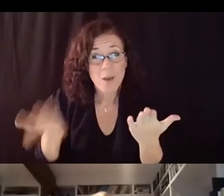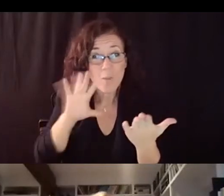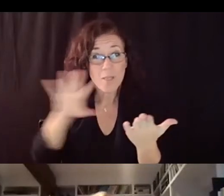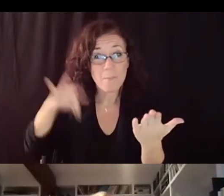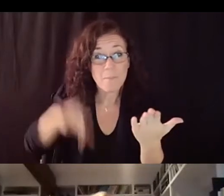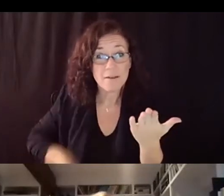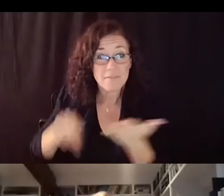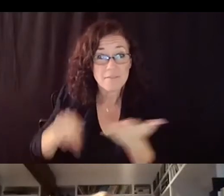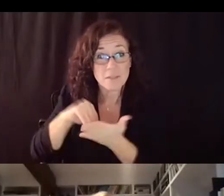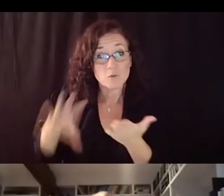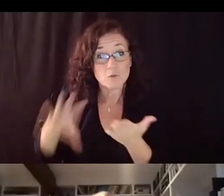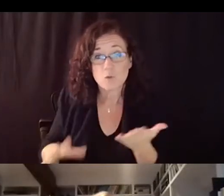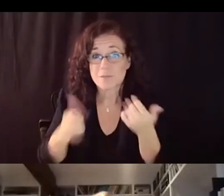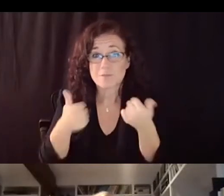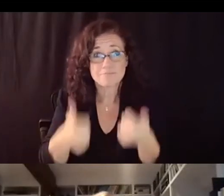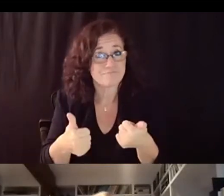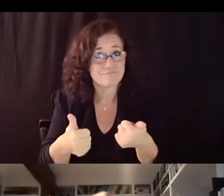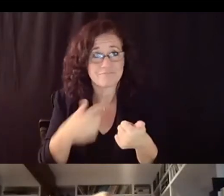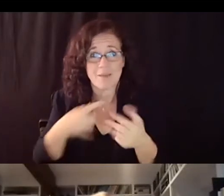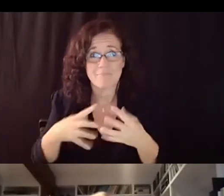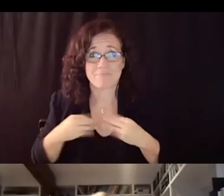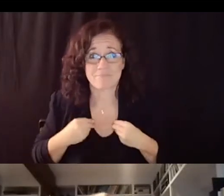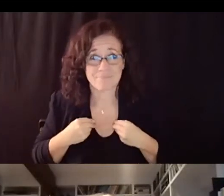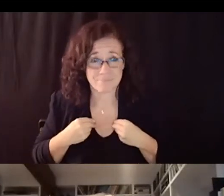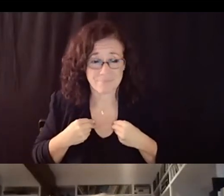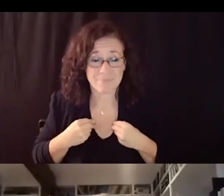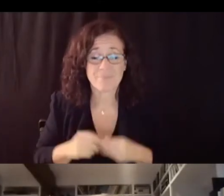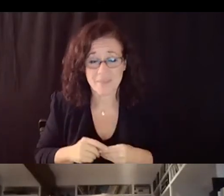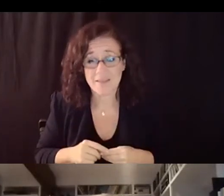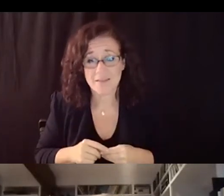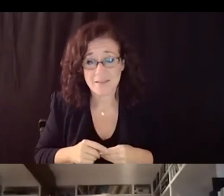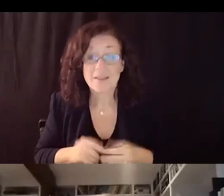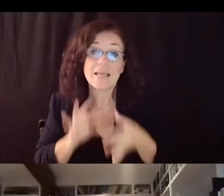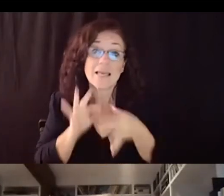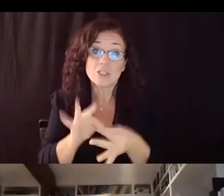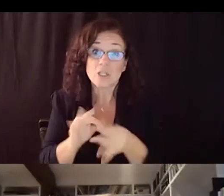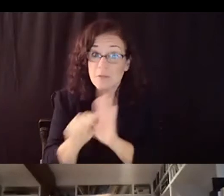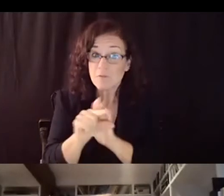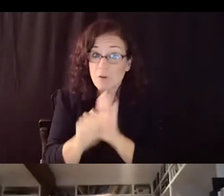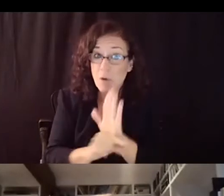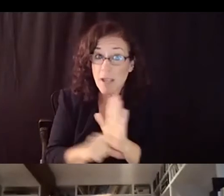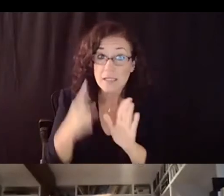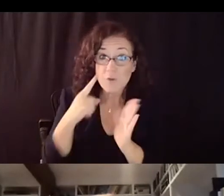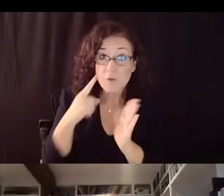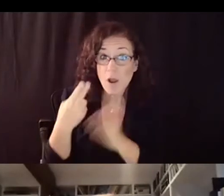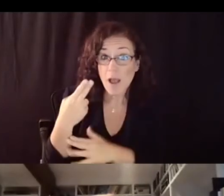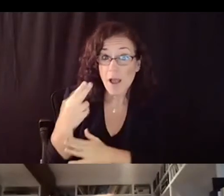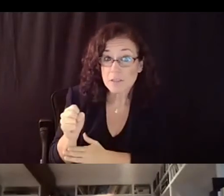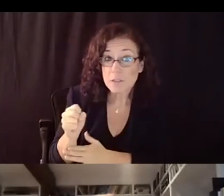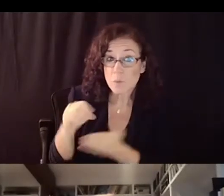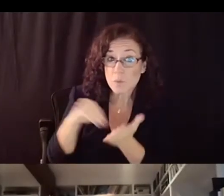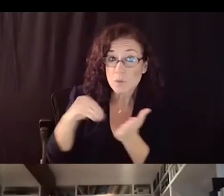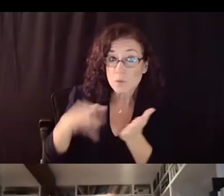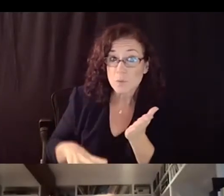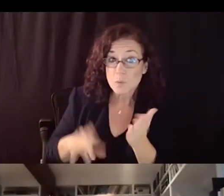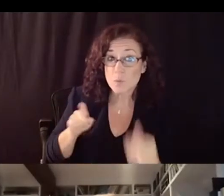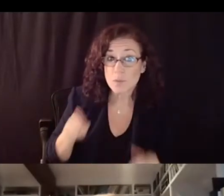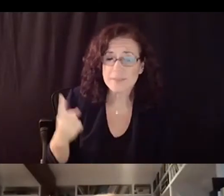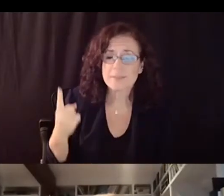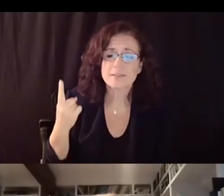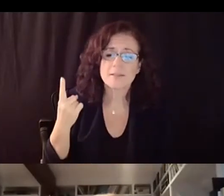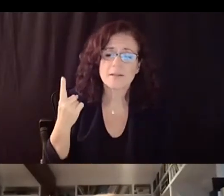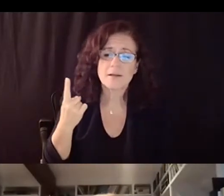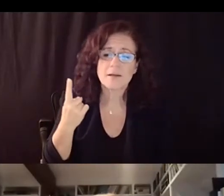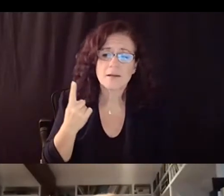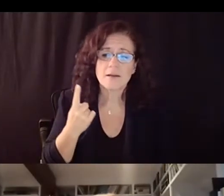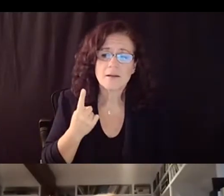in terms of the the grades for high school students would it be you know are we looking at so